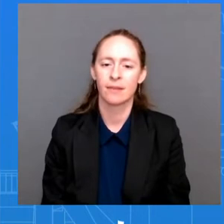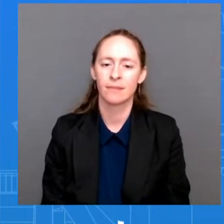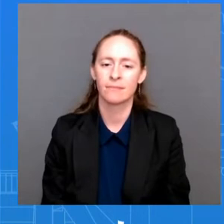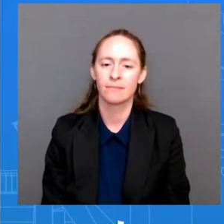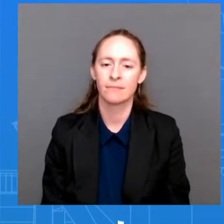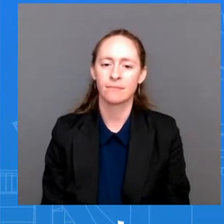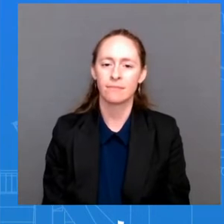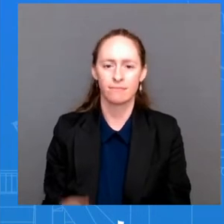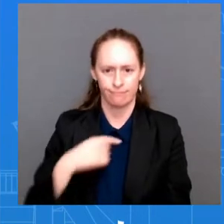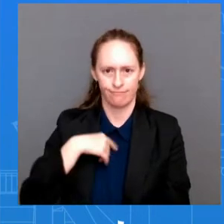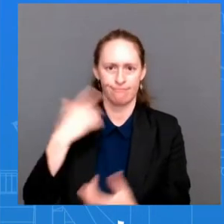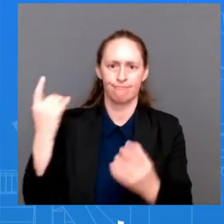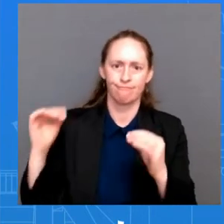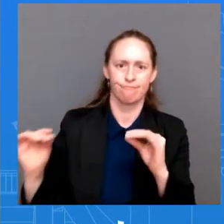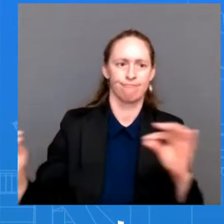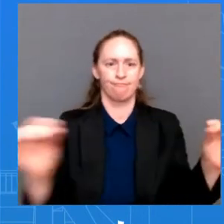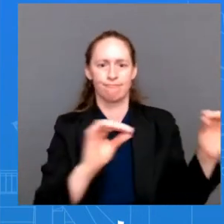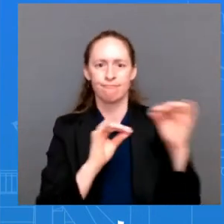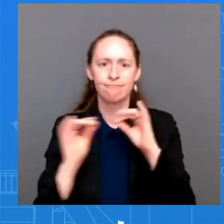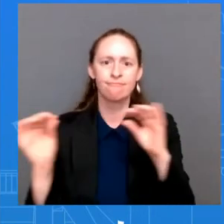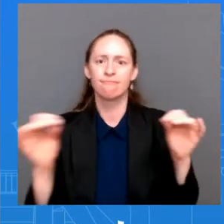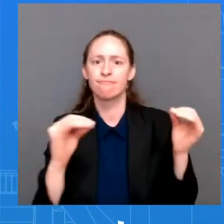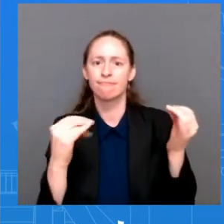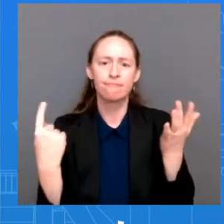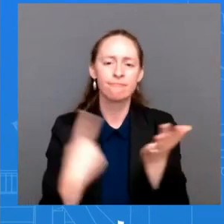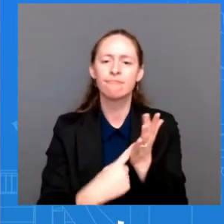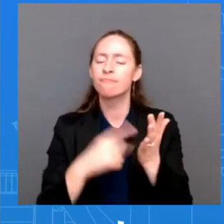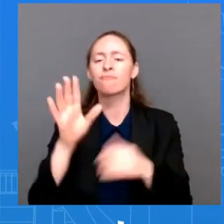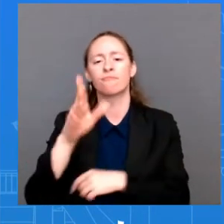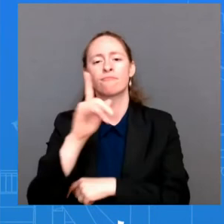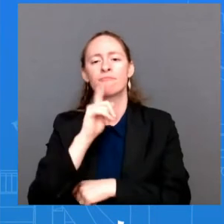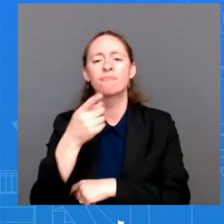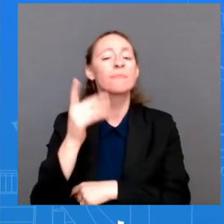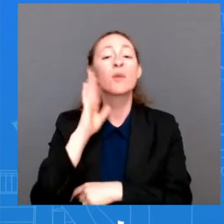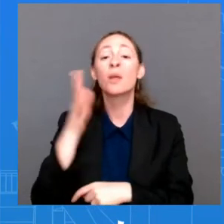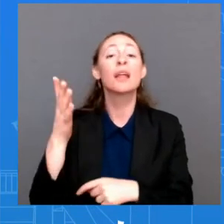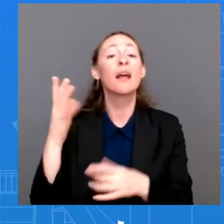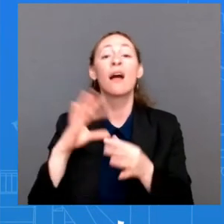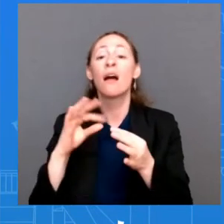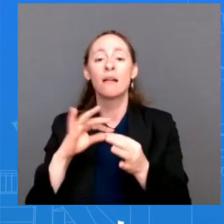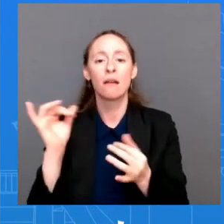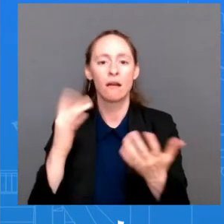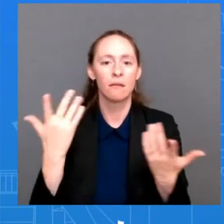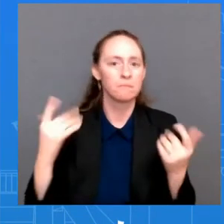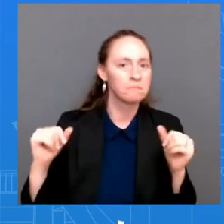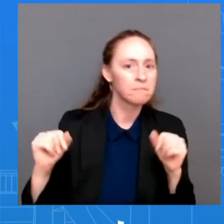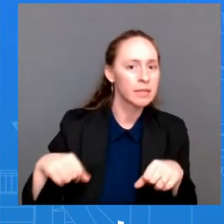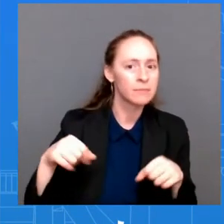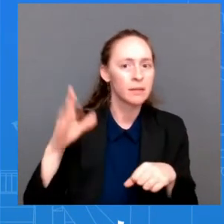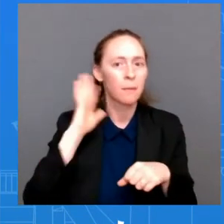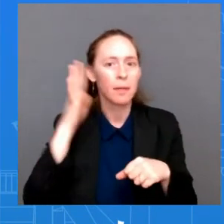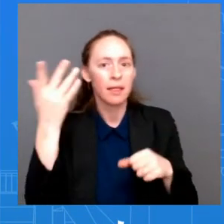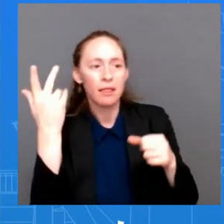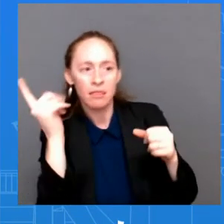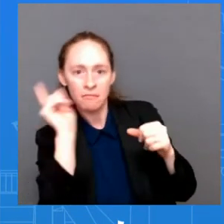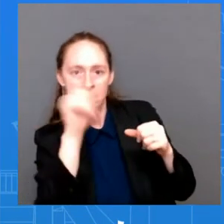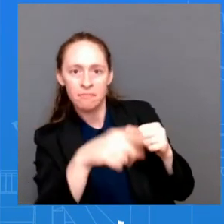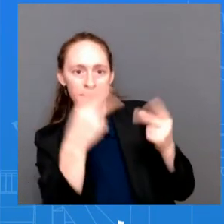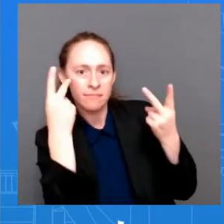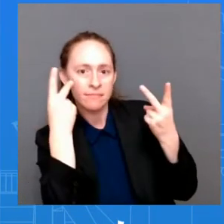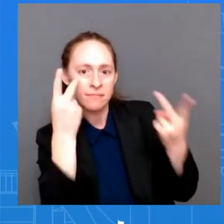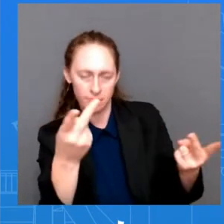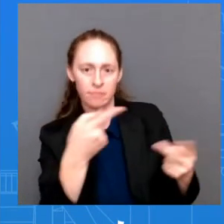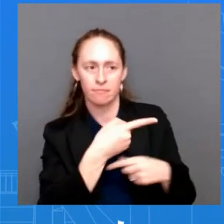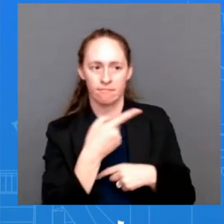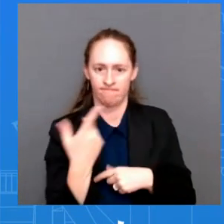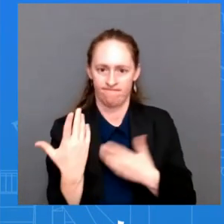we were talking about a potential visit by the speaker of increasing aggressiveness by PLA